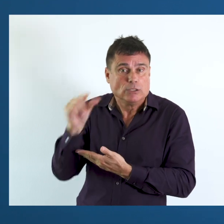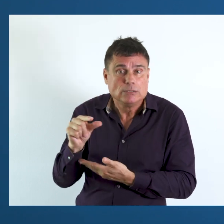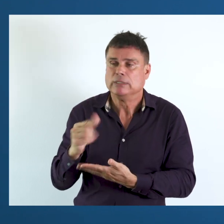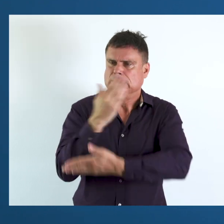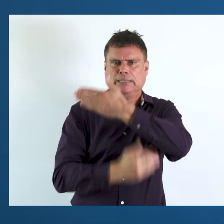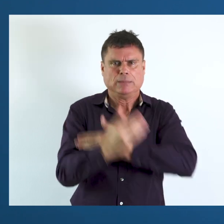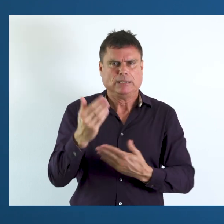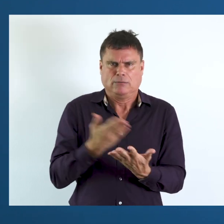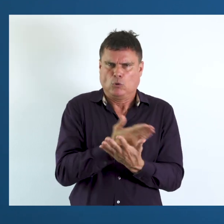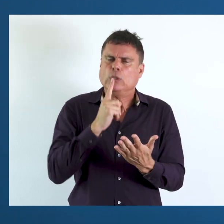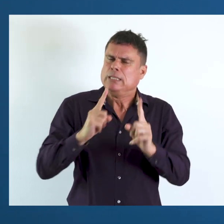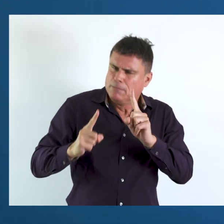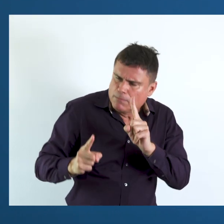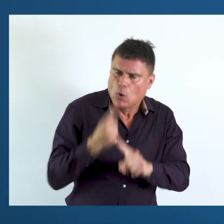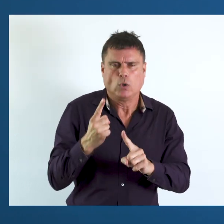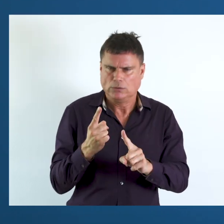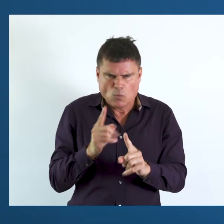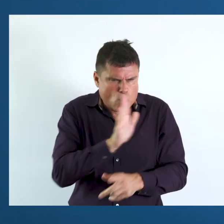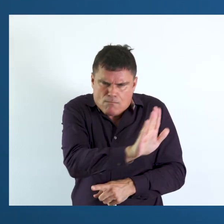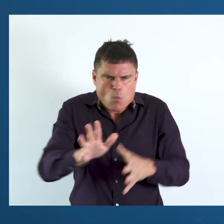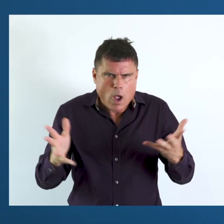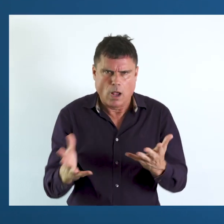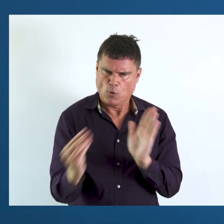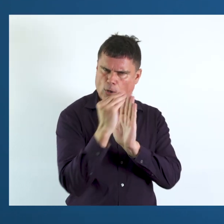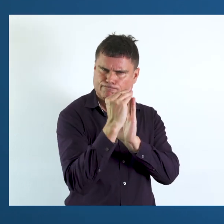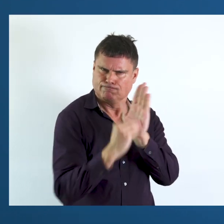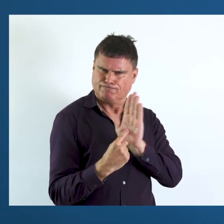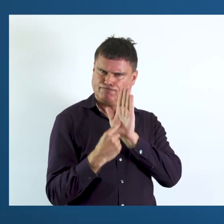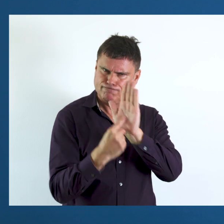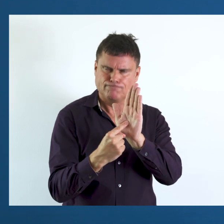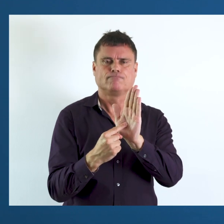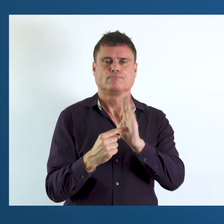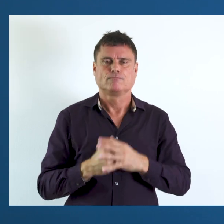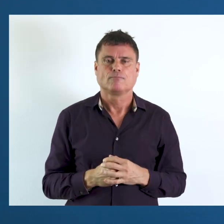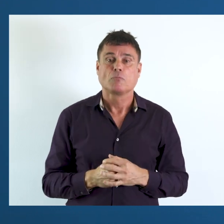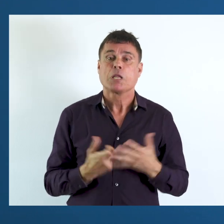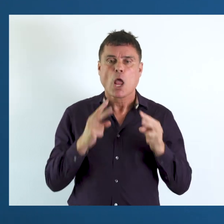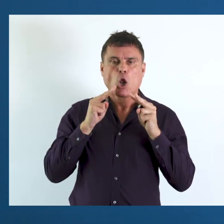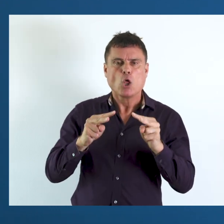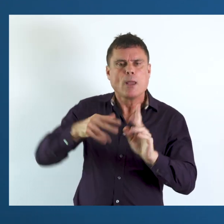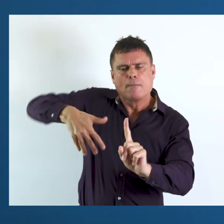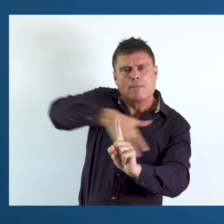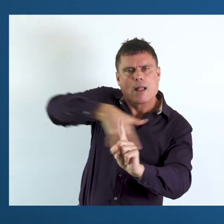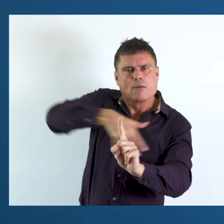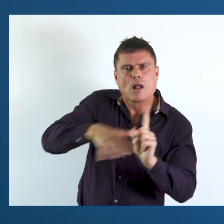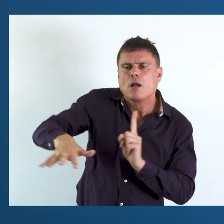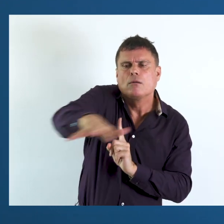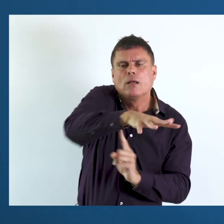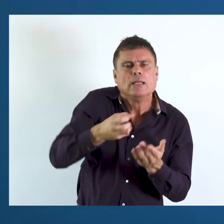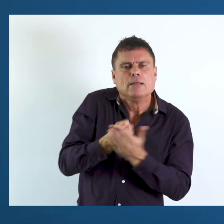and the SDGs. Disability prevalence is an important outcome of data analysis.